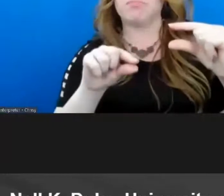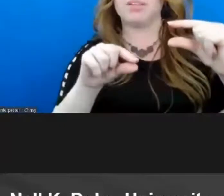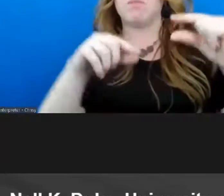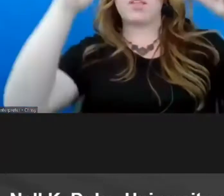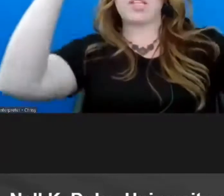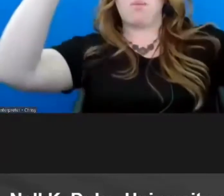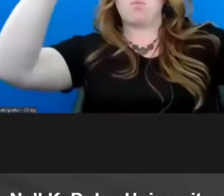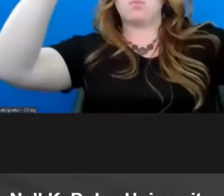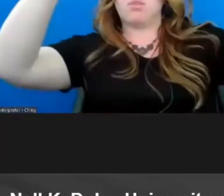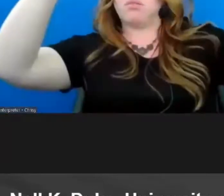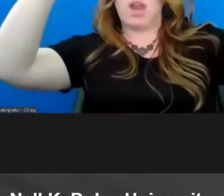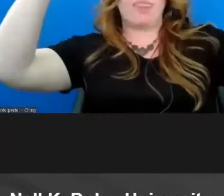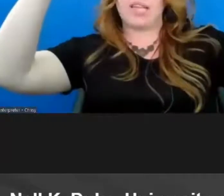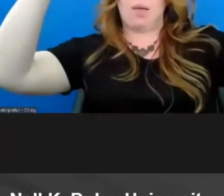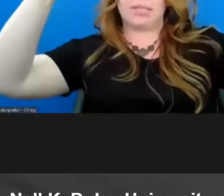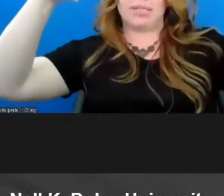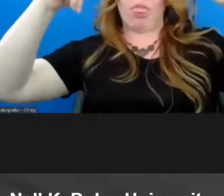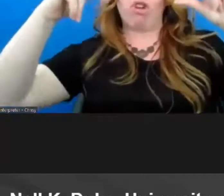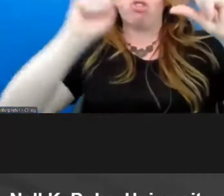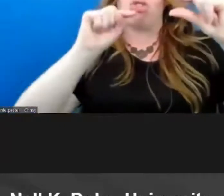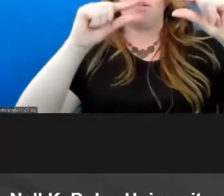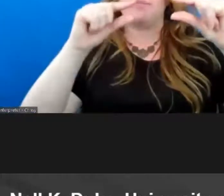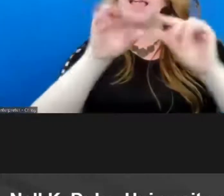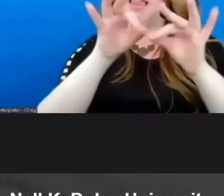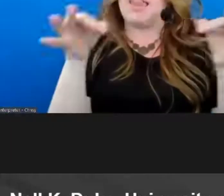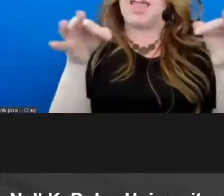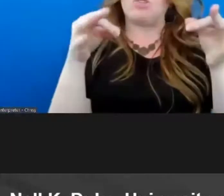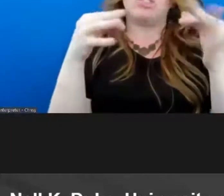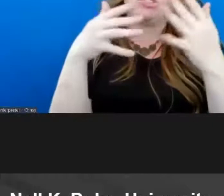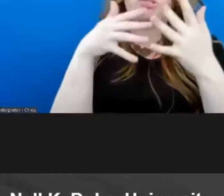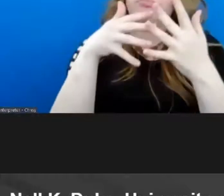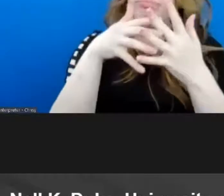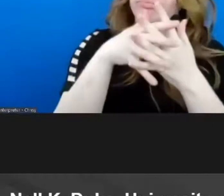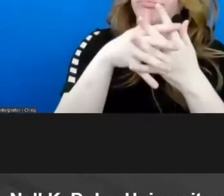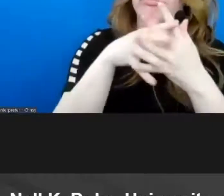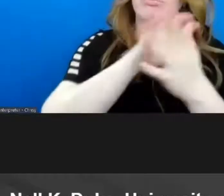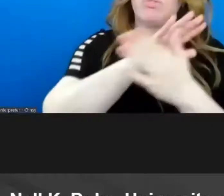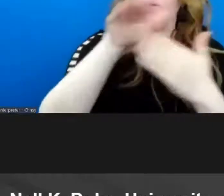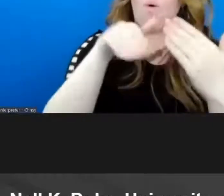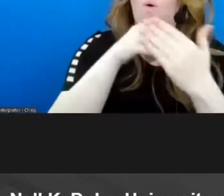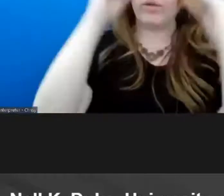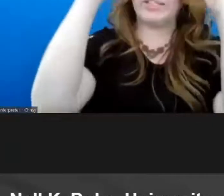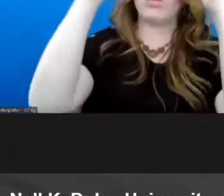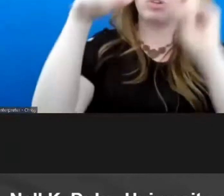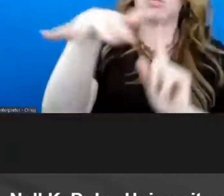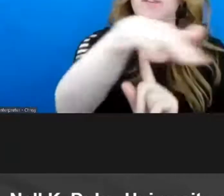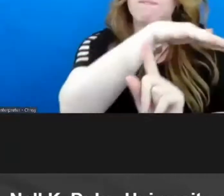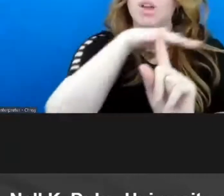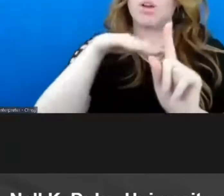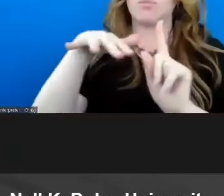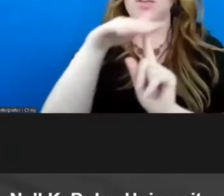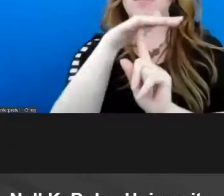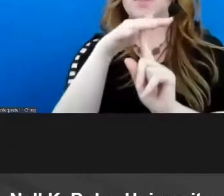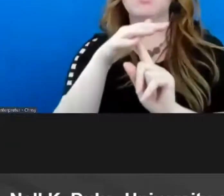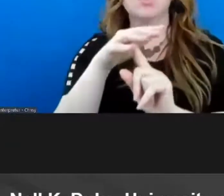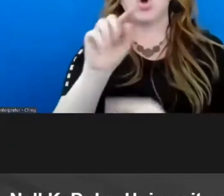really you know language mediates or permeates the whole instructional environment so um so certainly translanguaging